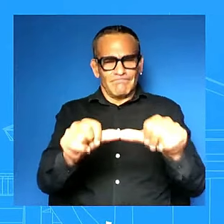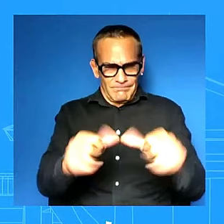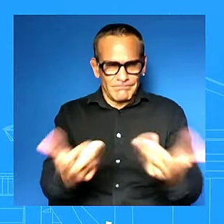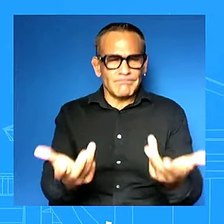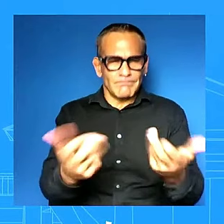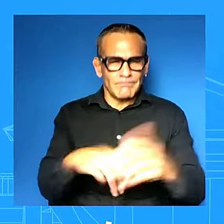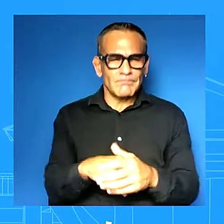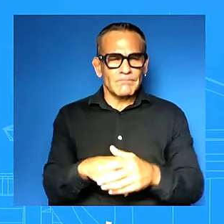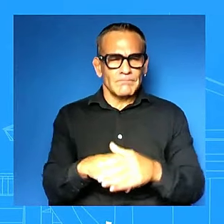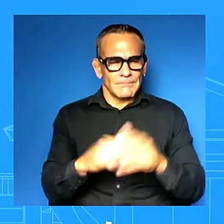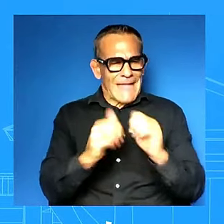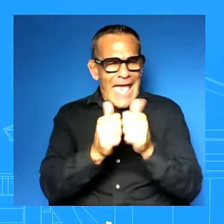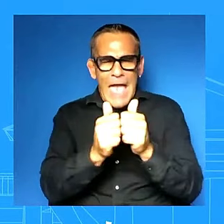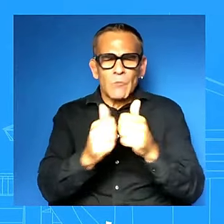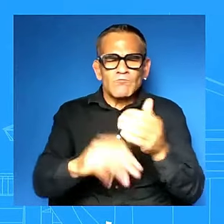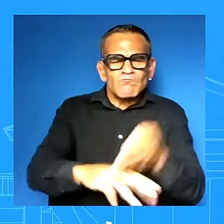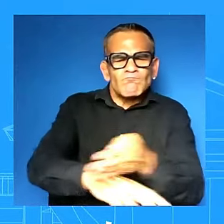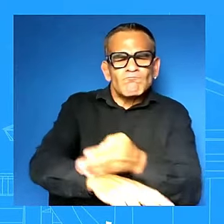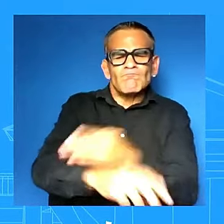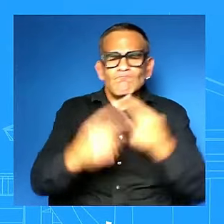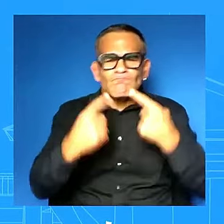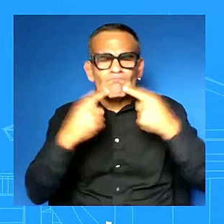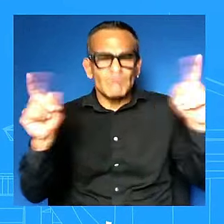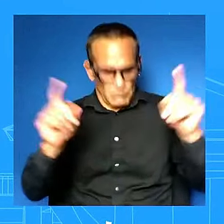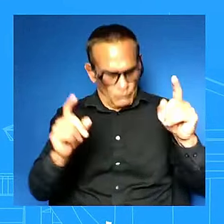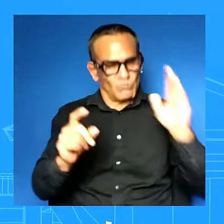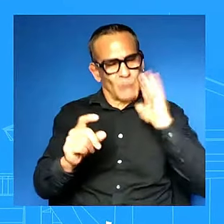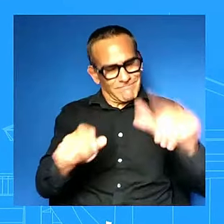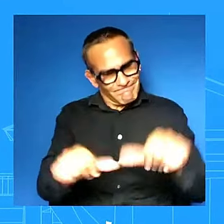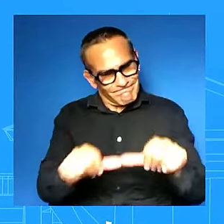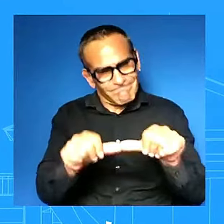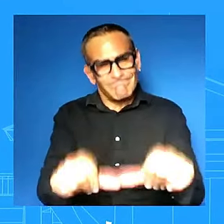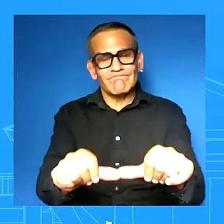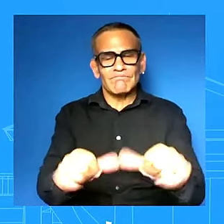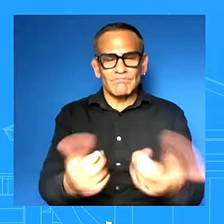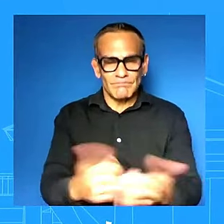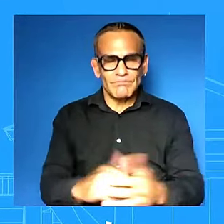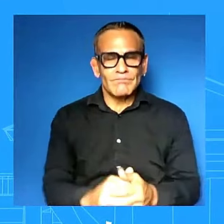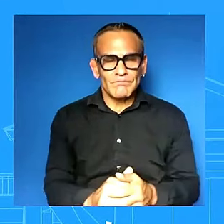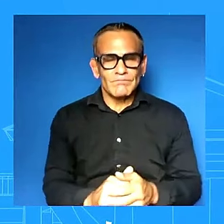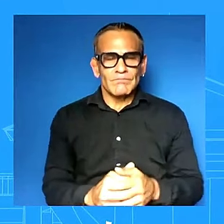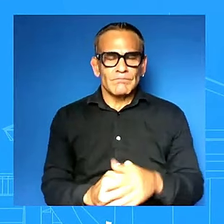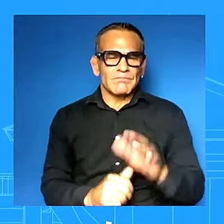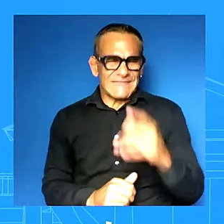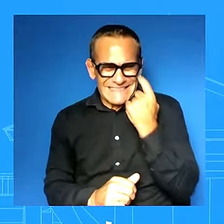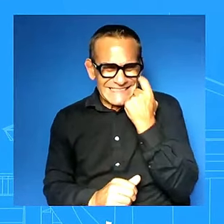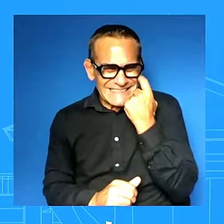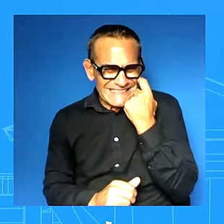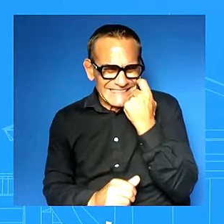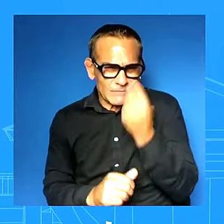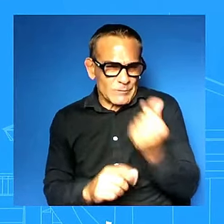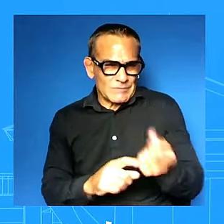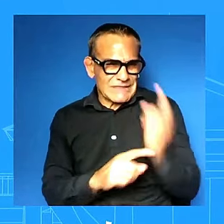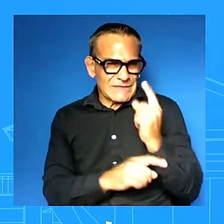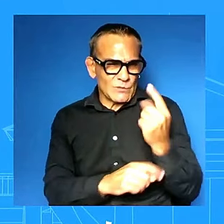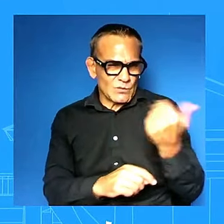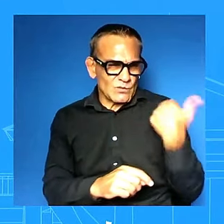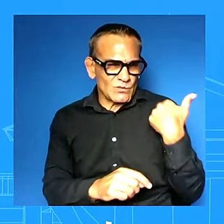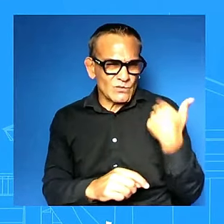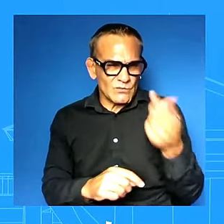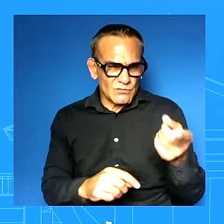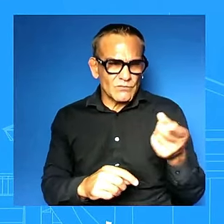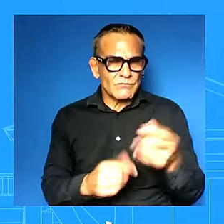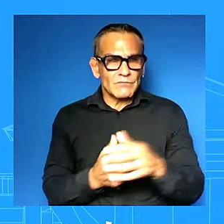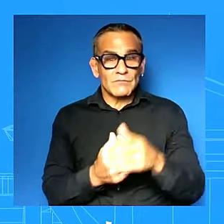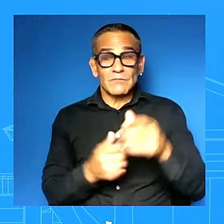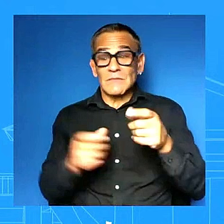uh and you know i said this moments ago we got we can't forget what this administration inherited an economy